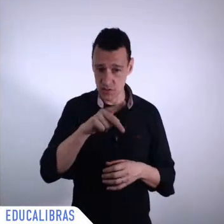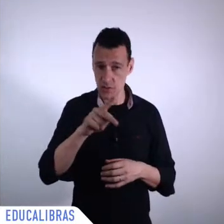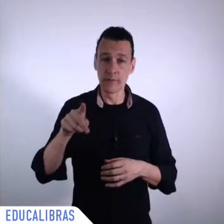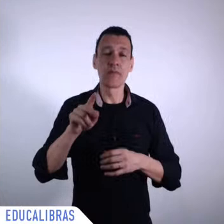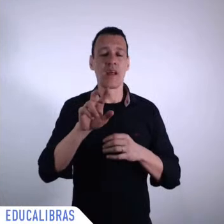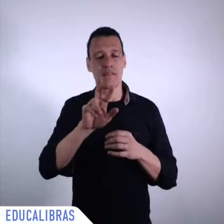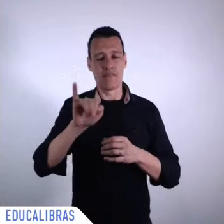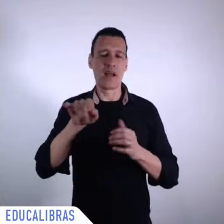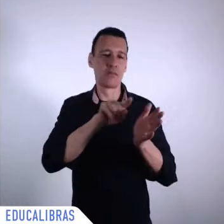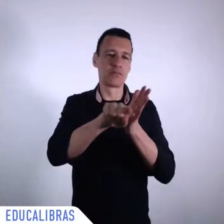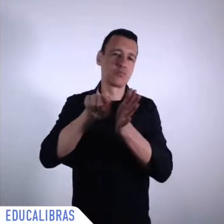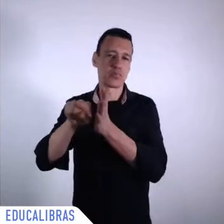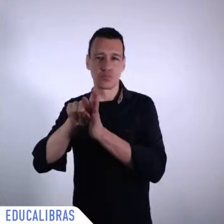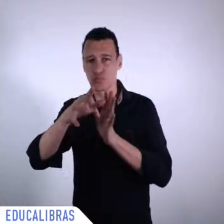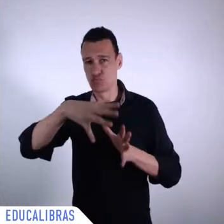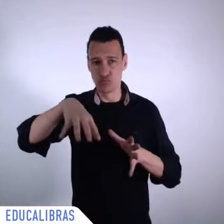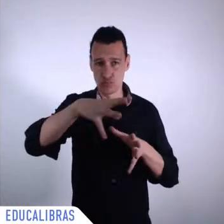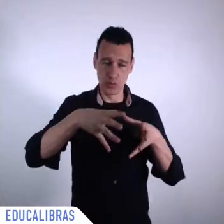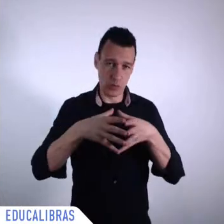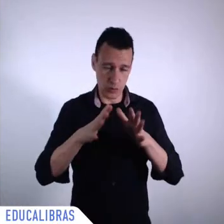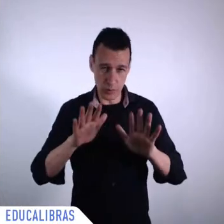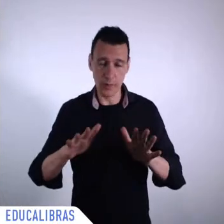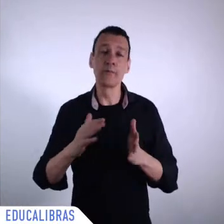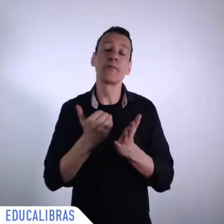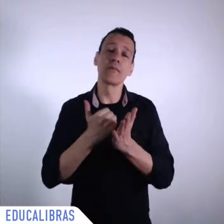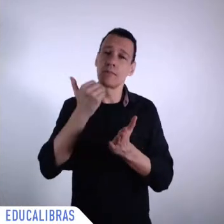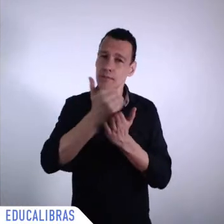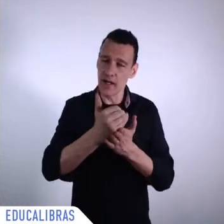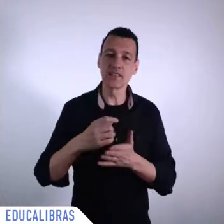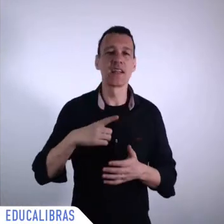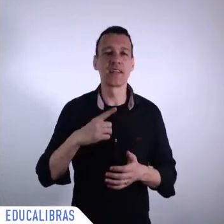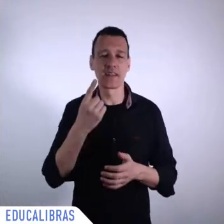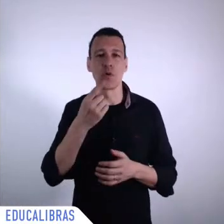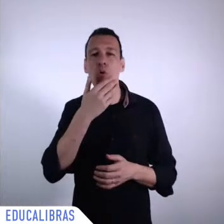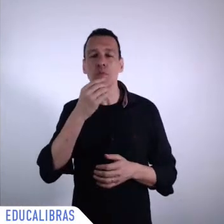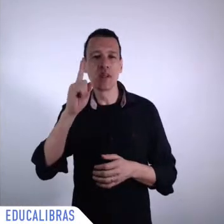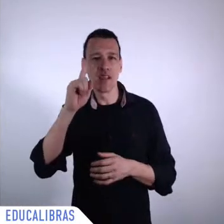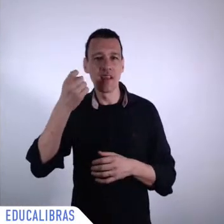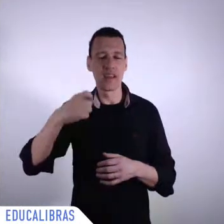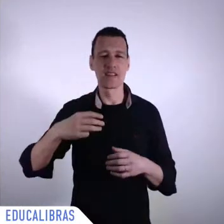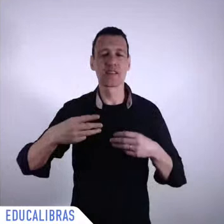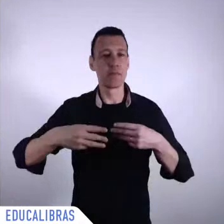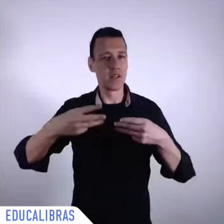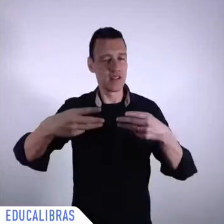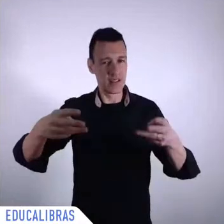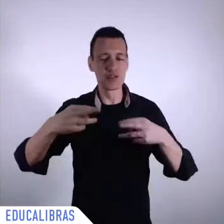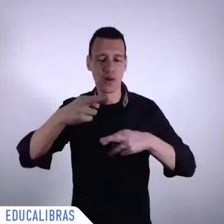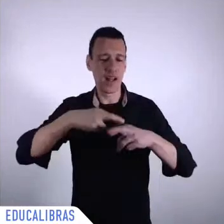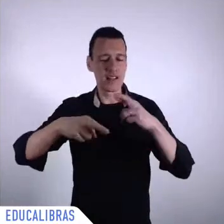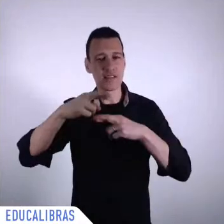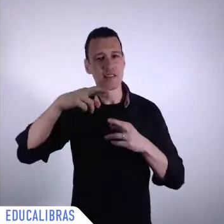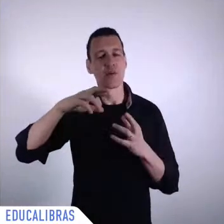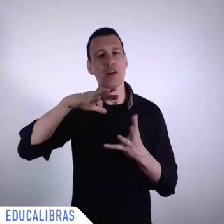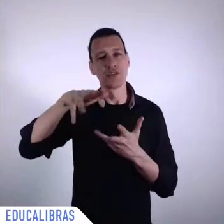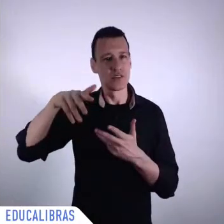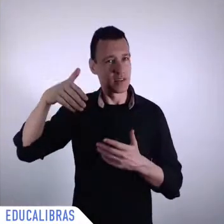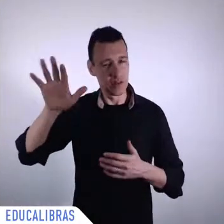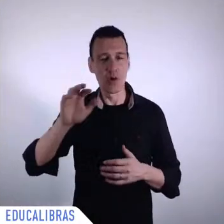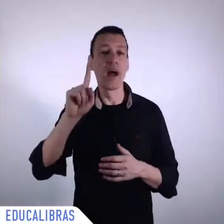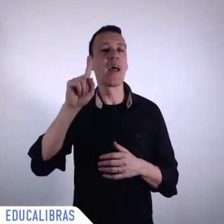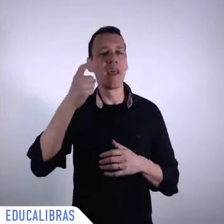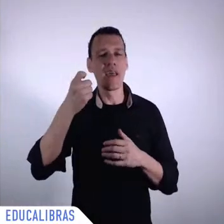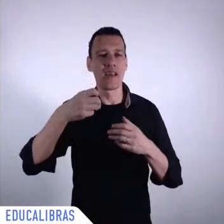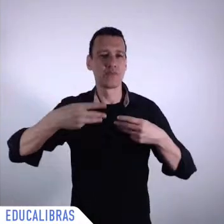moderation of Professor Olivier Dabene. And the debate is going to also have our former Foreign